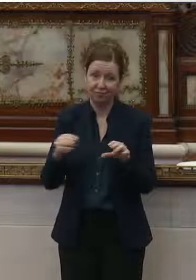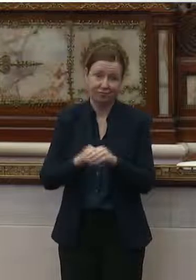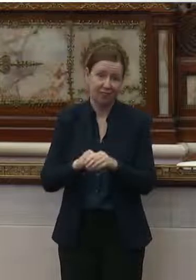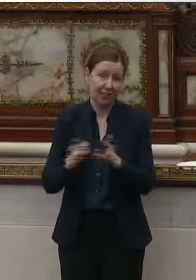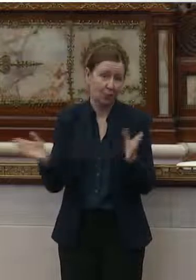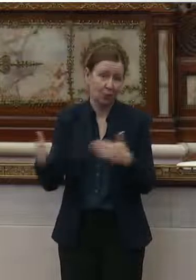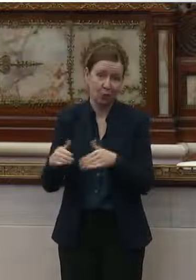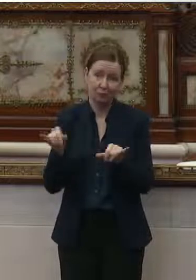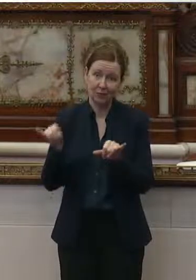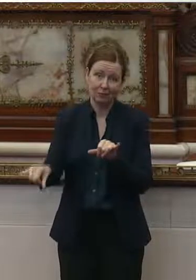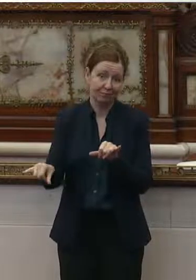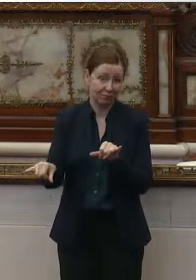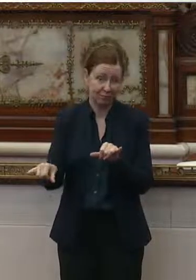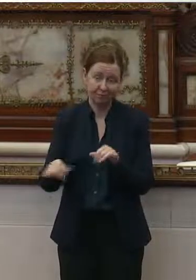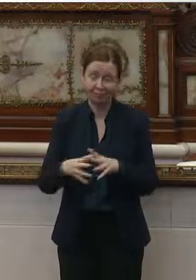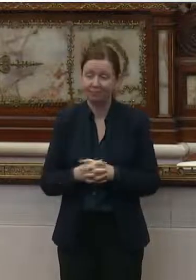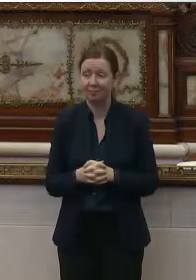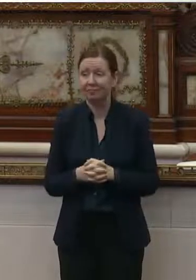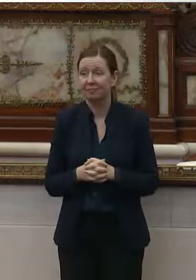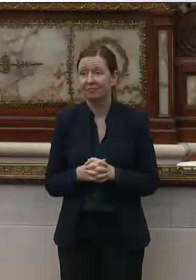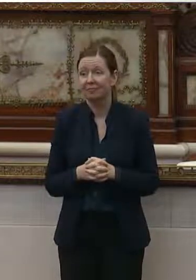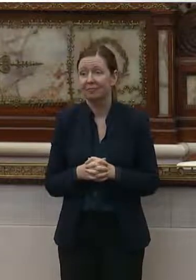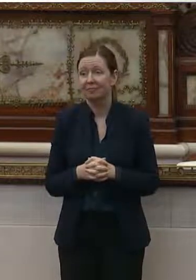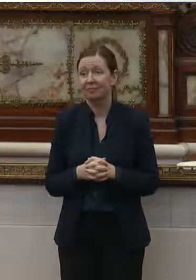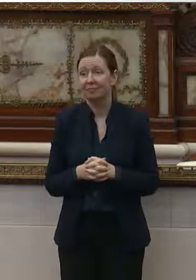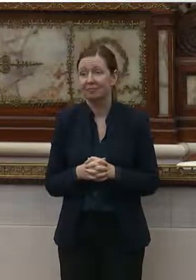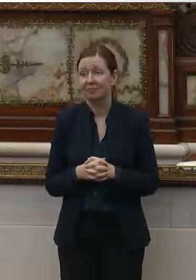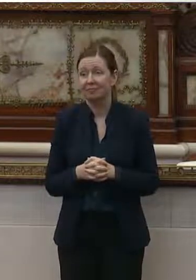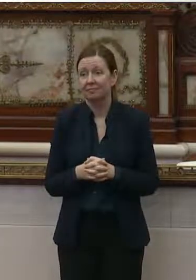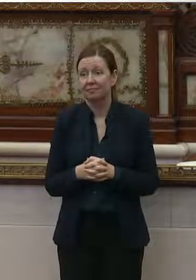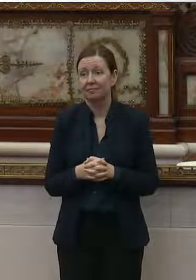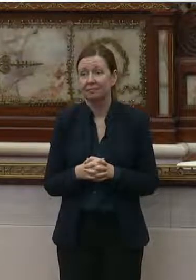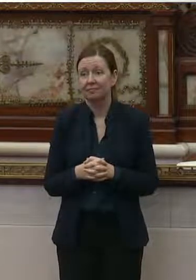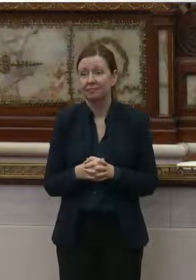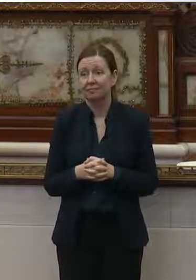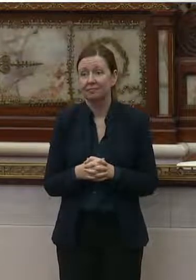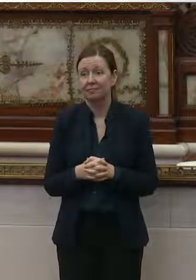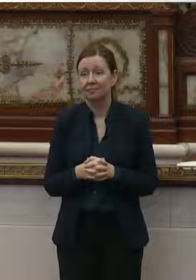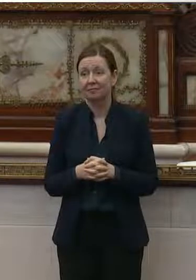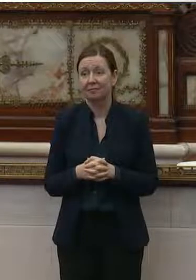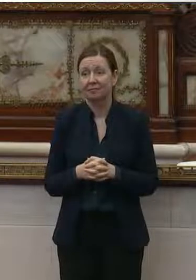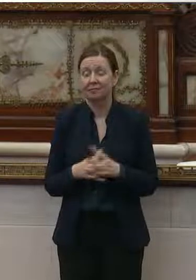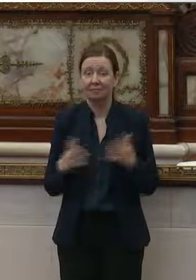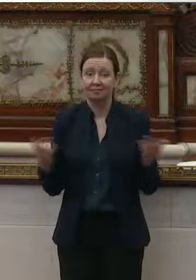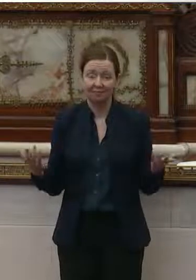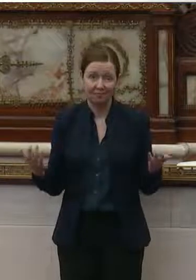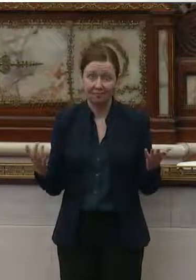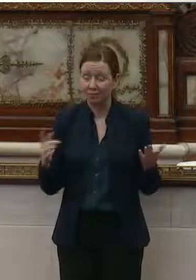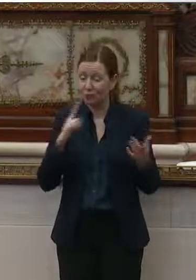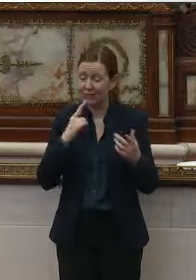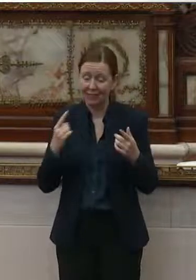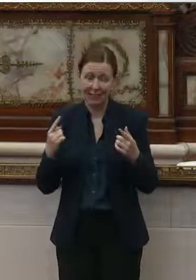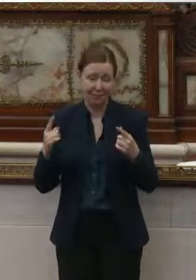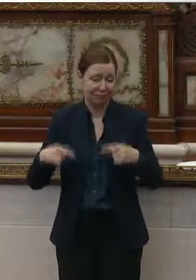rooms, which flies in the face of what Ingress is